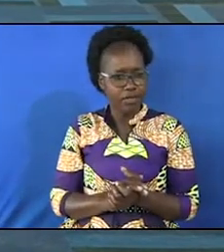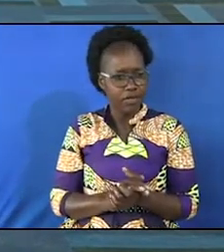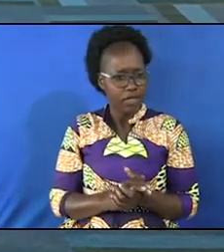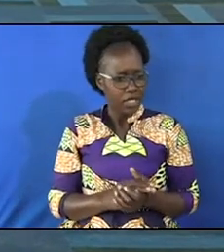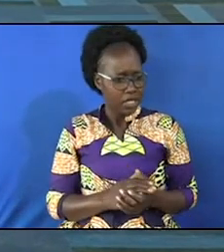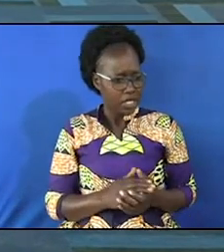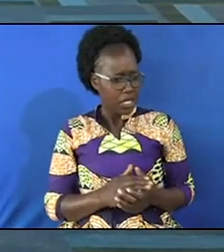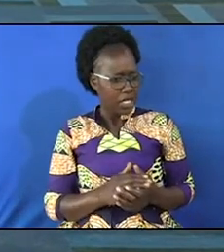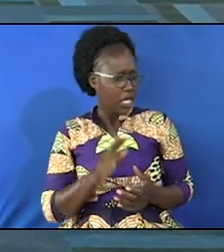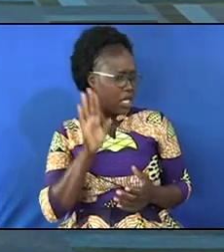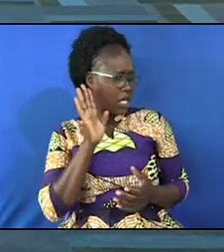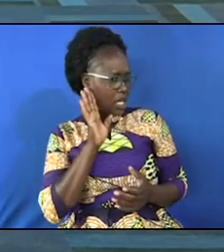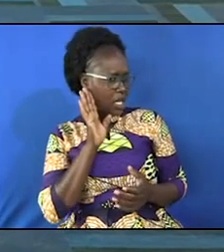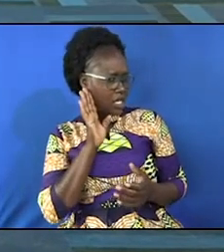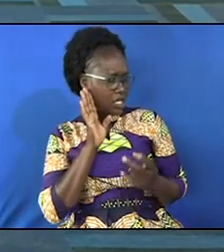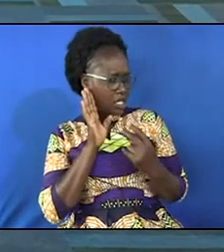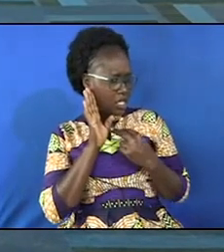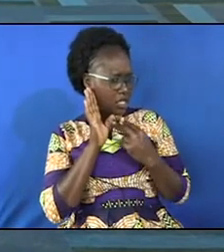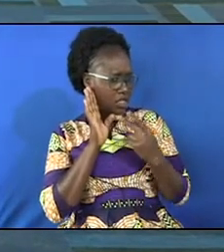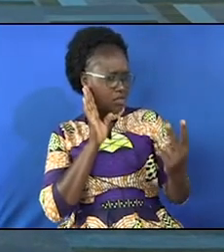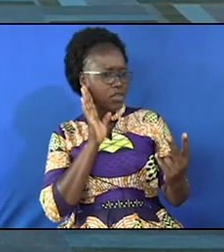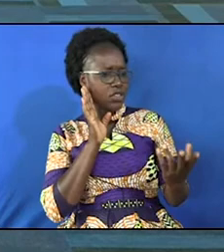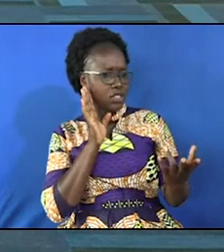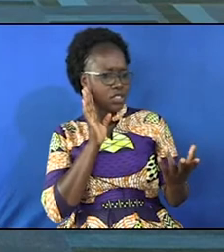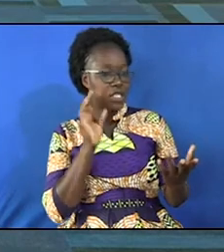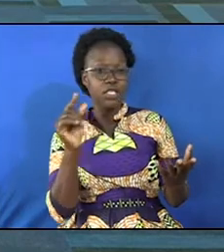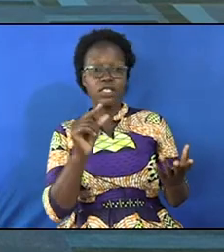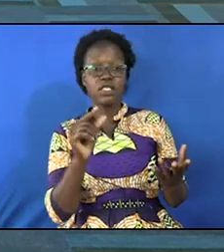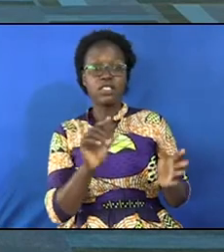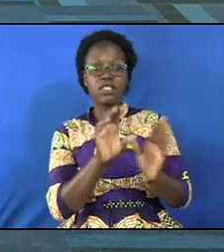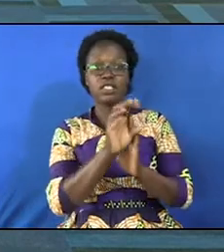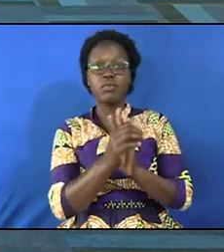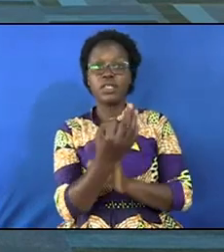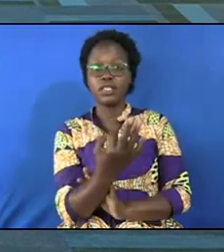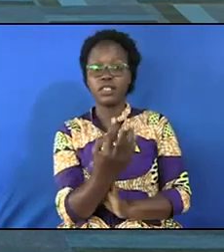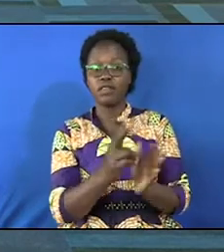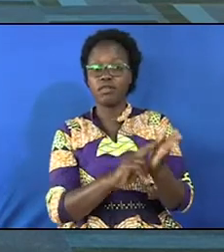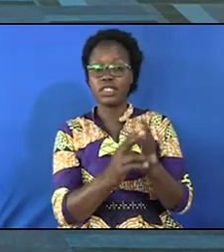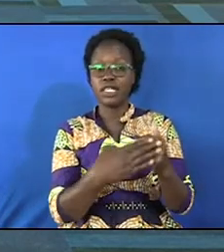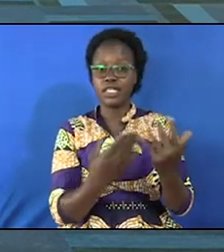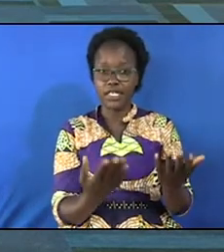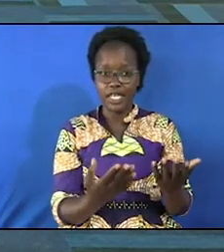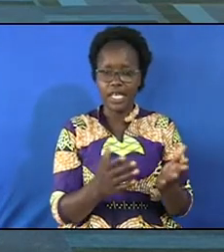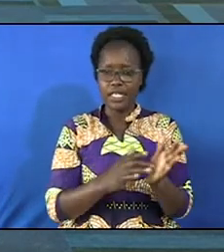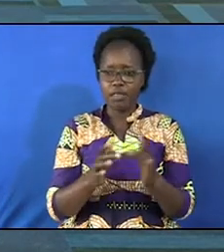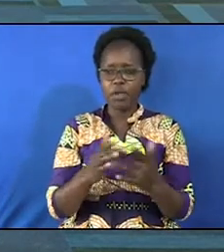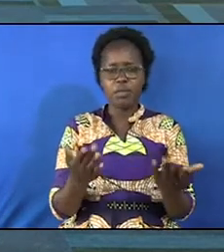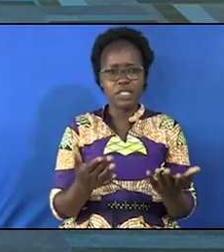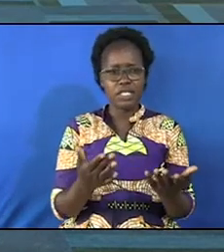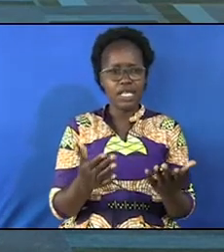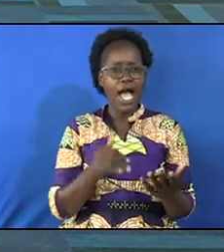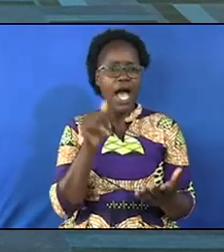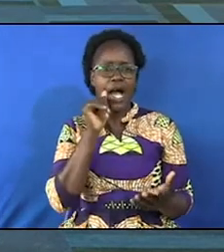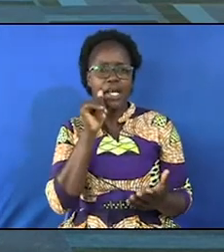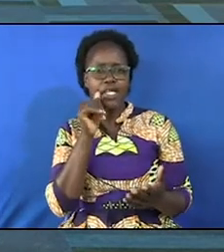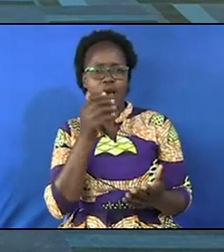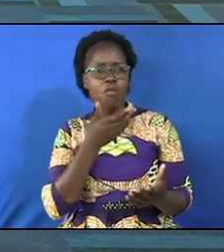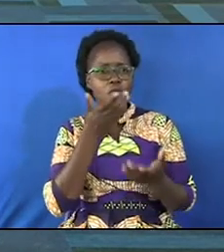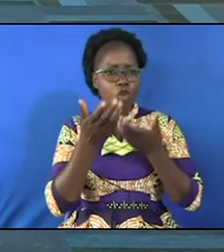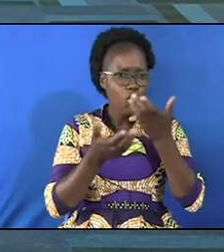I heard the voice read the bible Genesis chapter 3 3 to 9 the bible says Adam